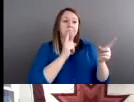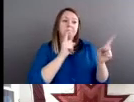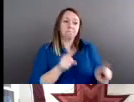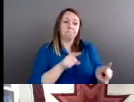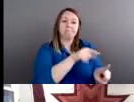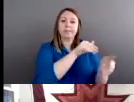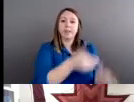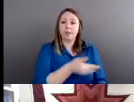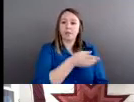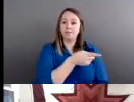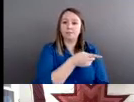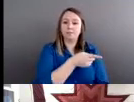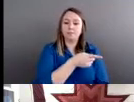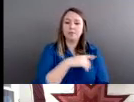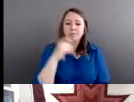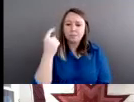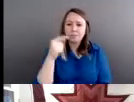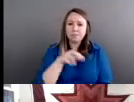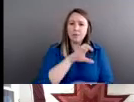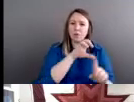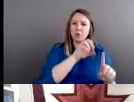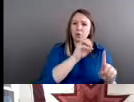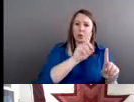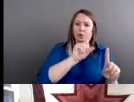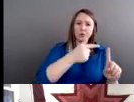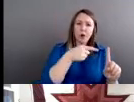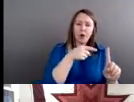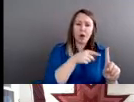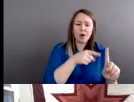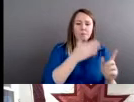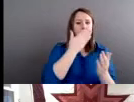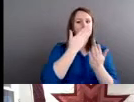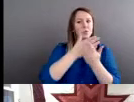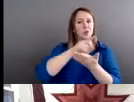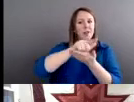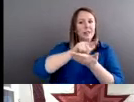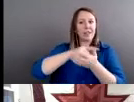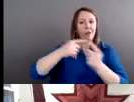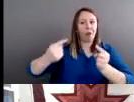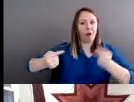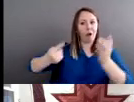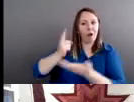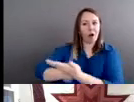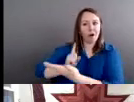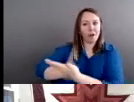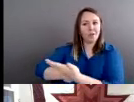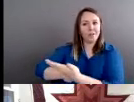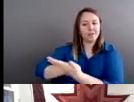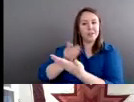Crow Dog had a very good legal argument that he took all the way to the US Supreme Court in